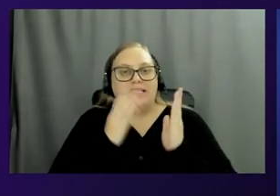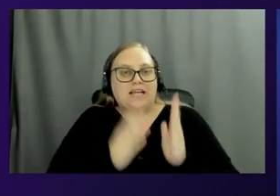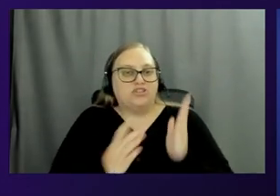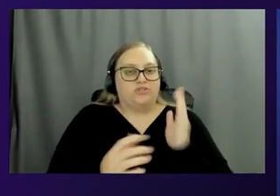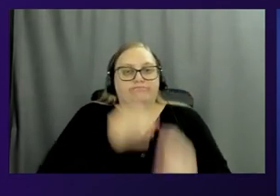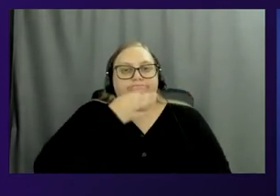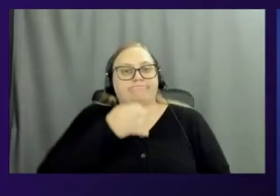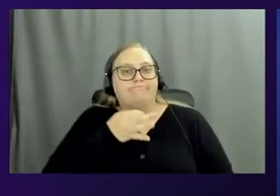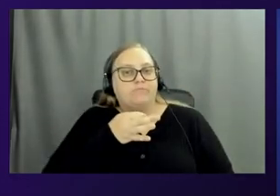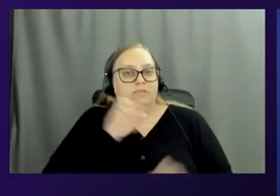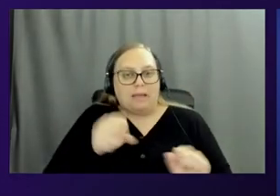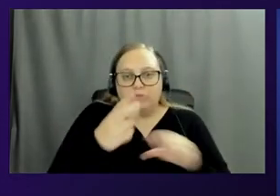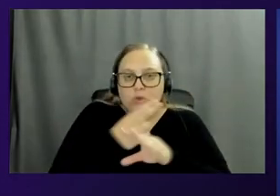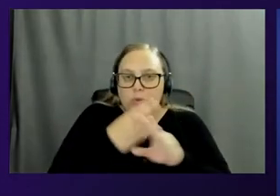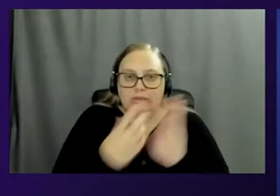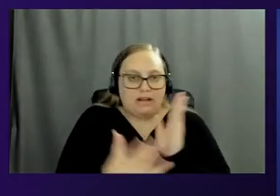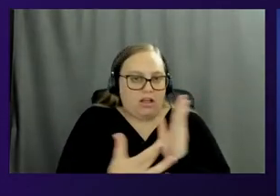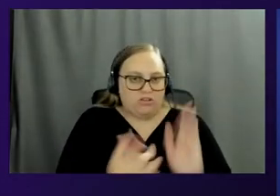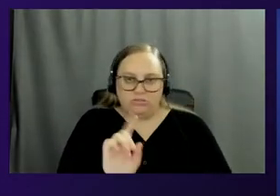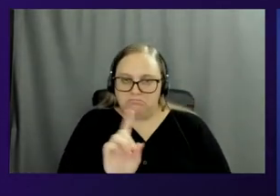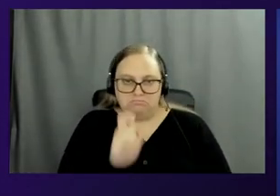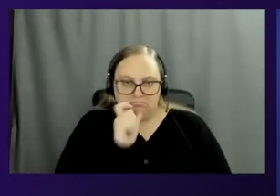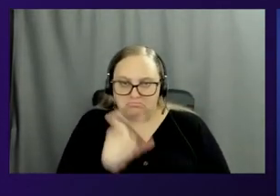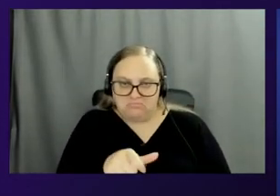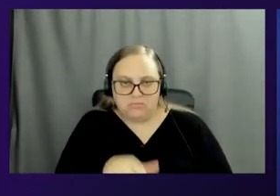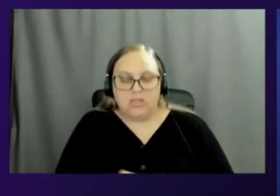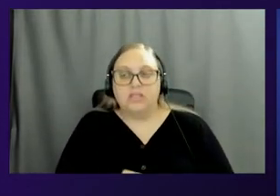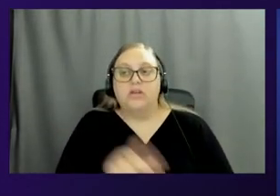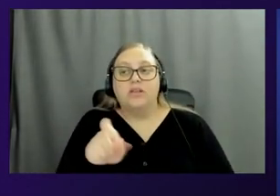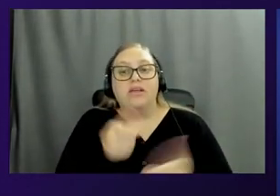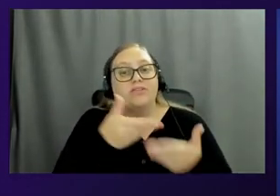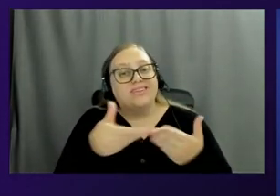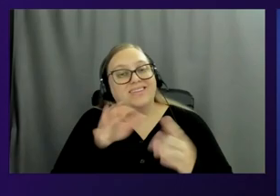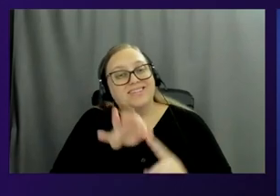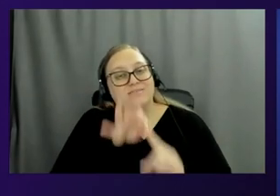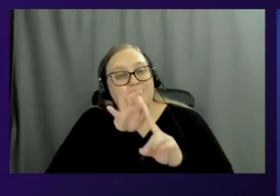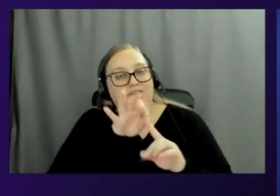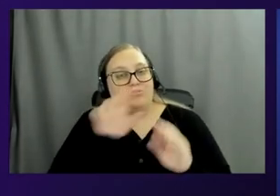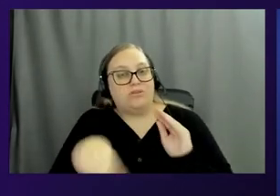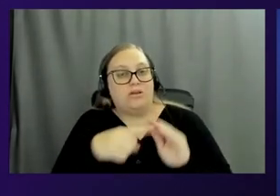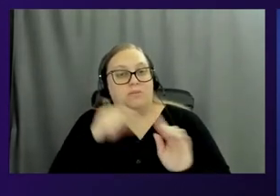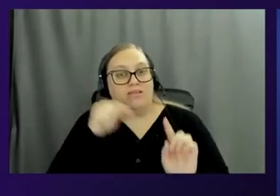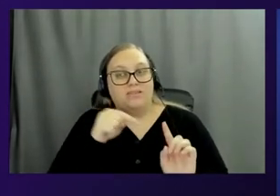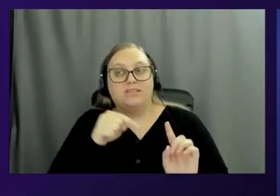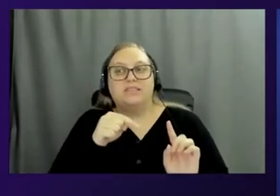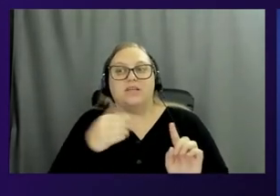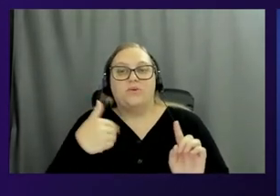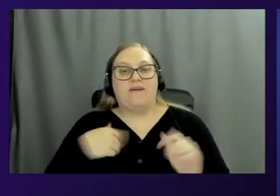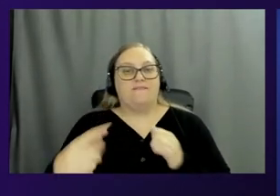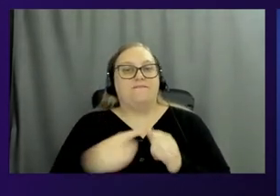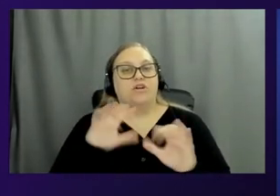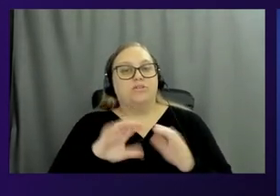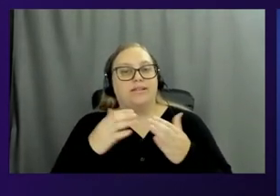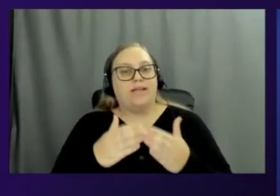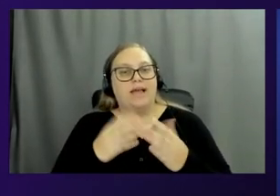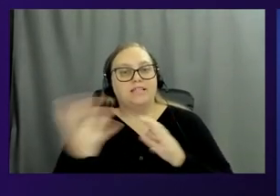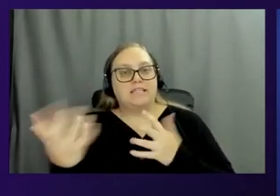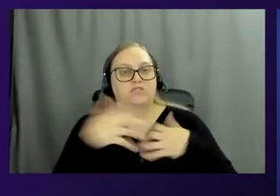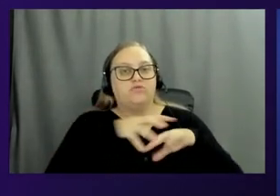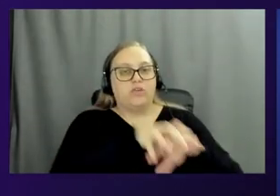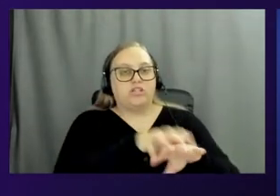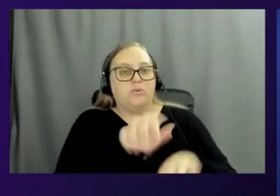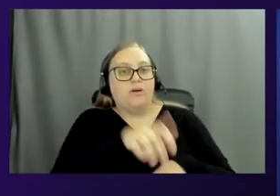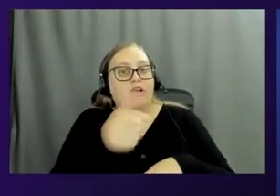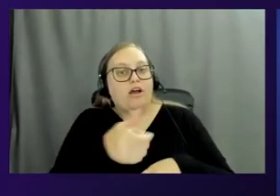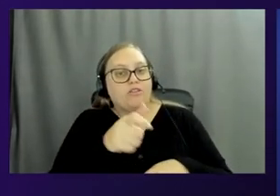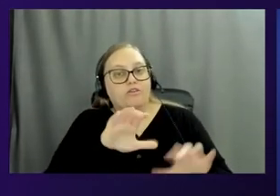technology. The other thing that we've done that there's special Nitro Enclaves is that we have first class integration with other AWS services. For example,